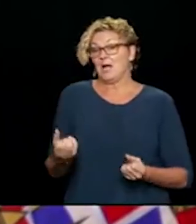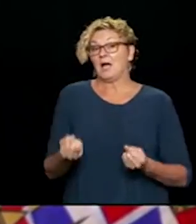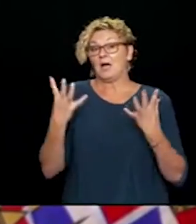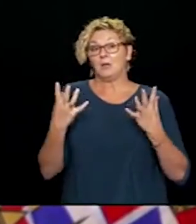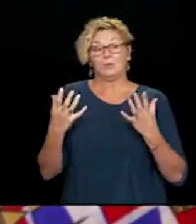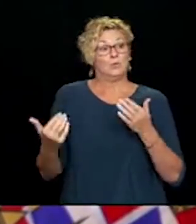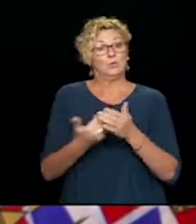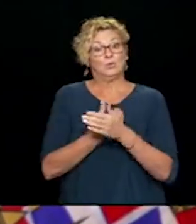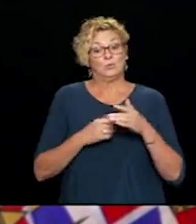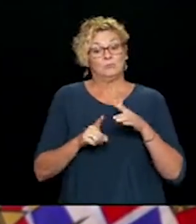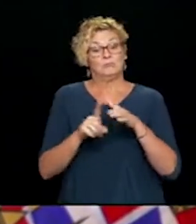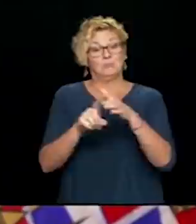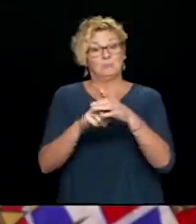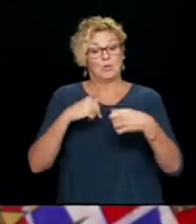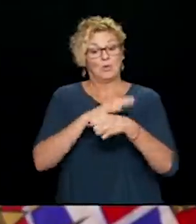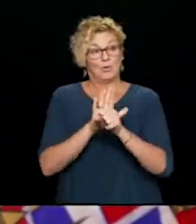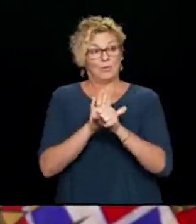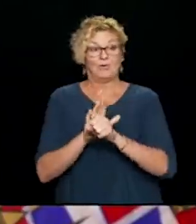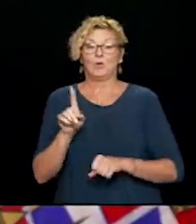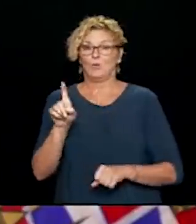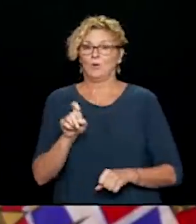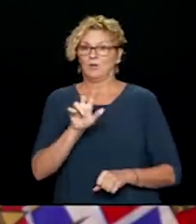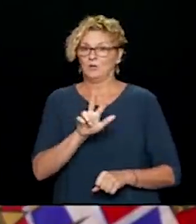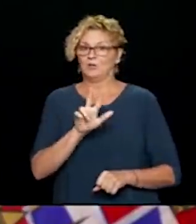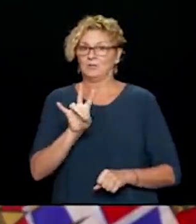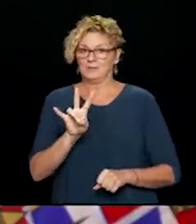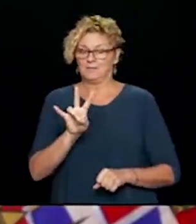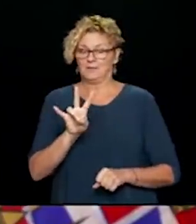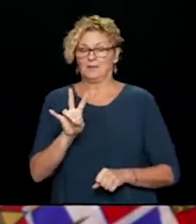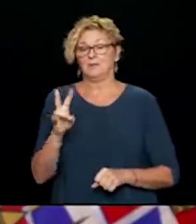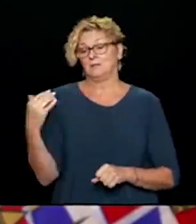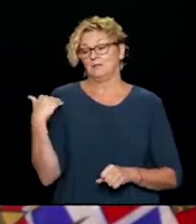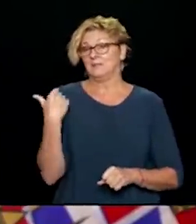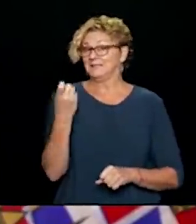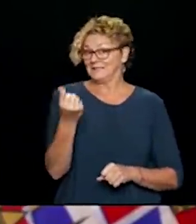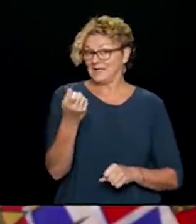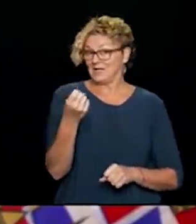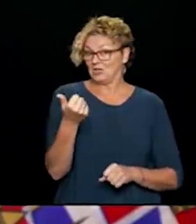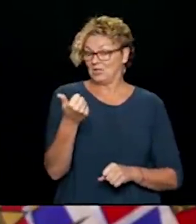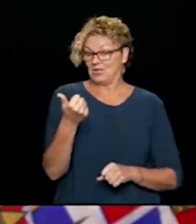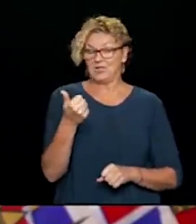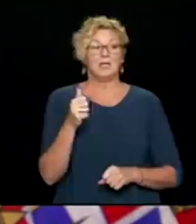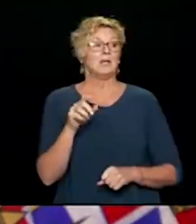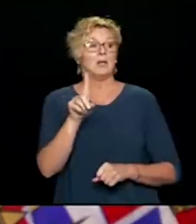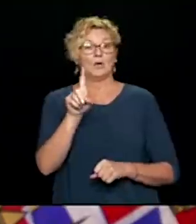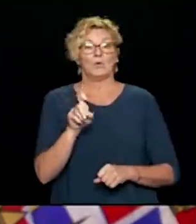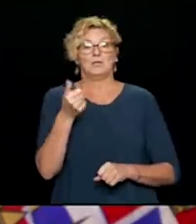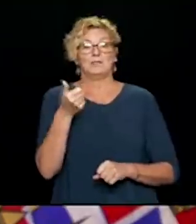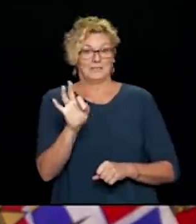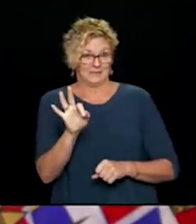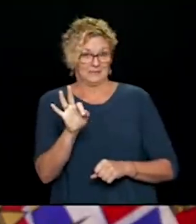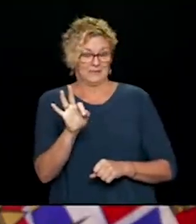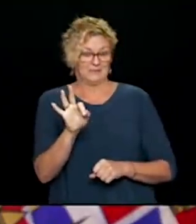to Saturday we had 137 people diagnosed with COVID-19. Between Saturday and Sunday